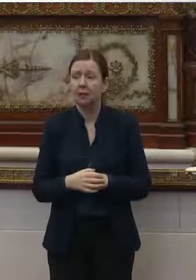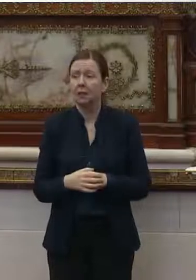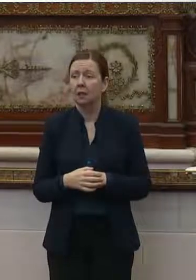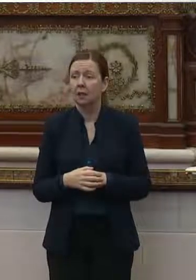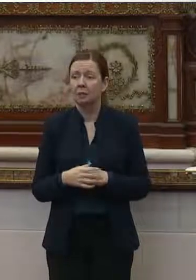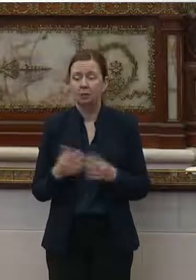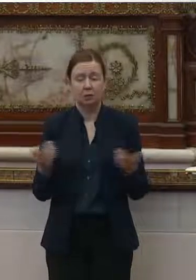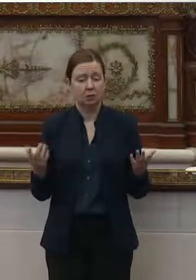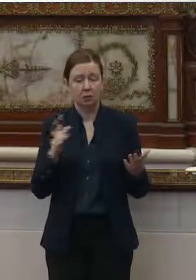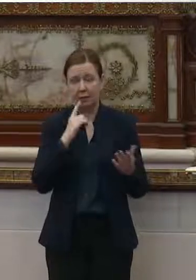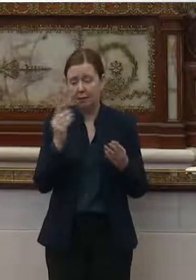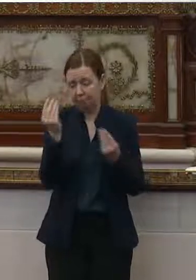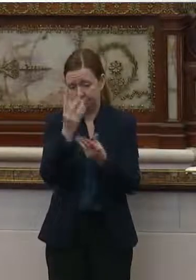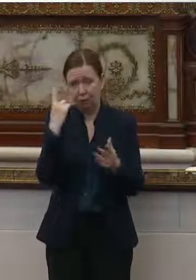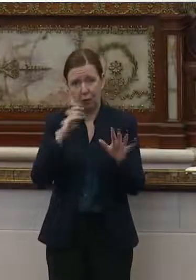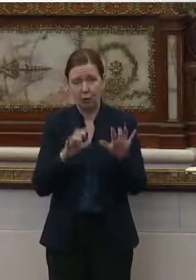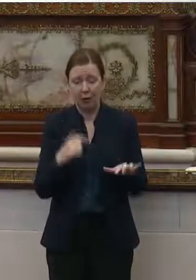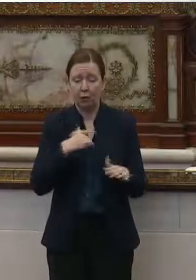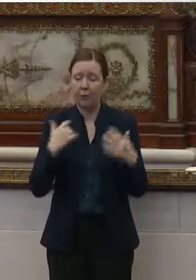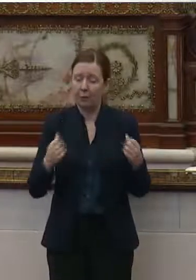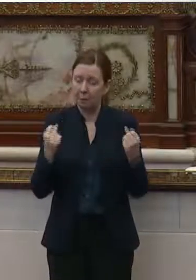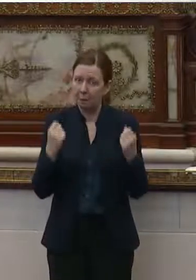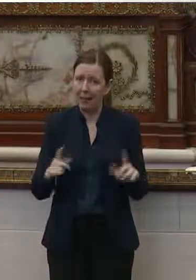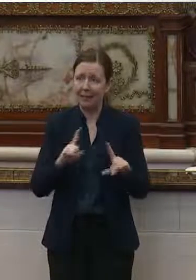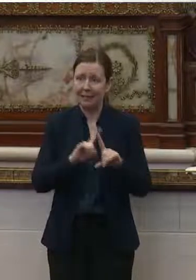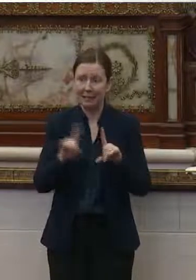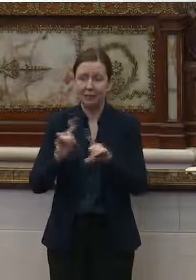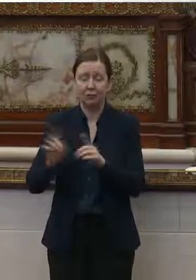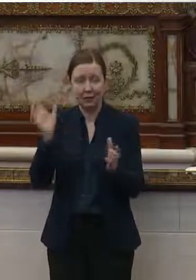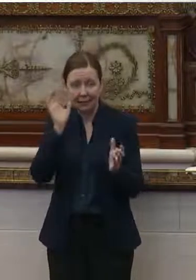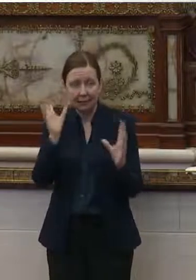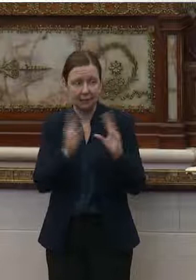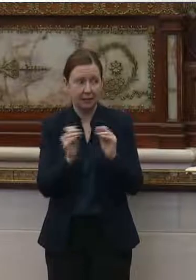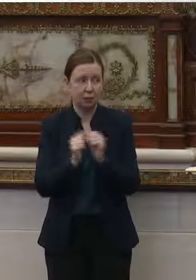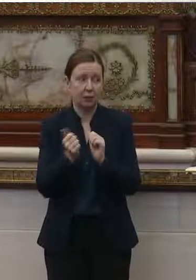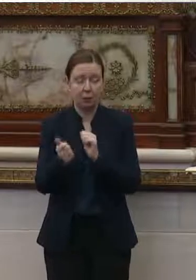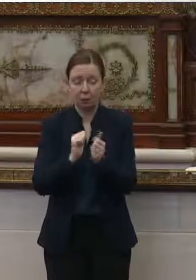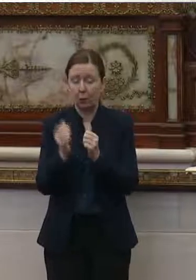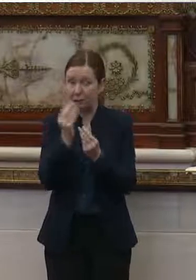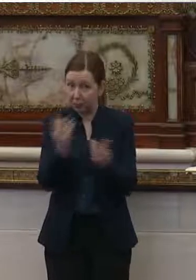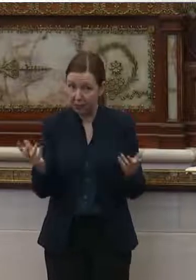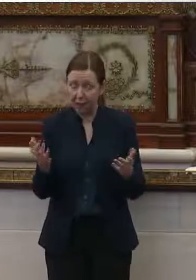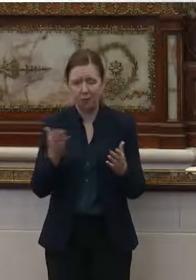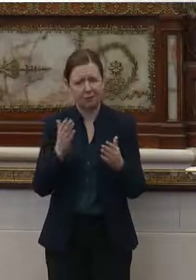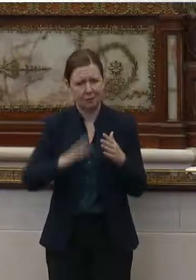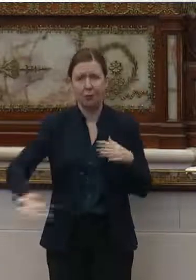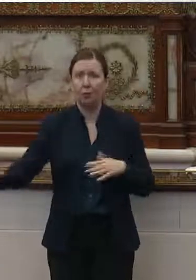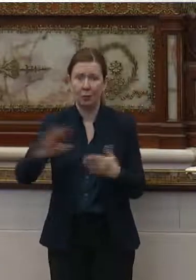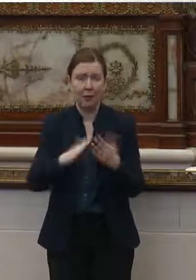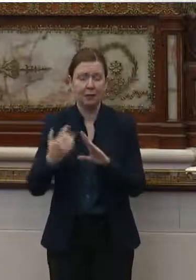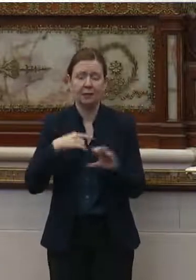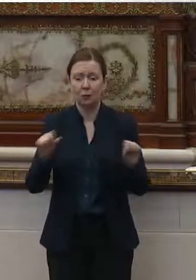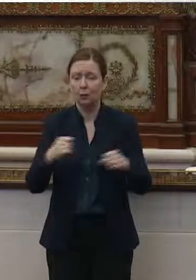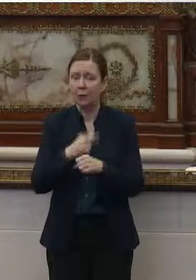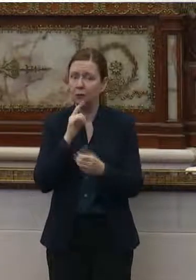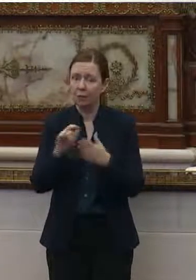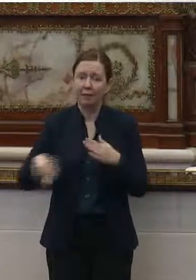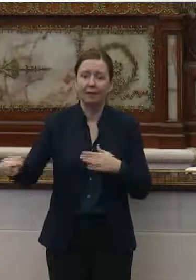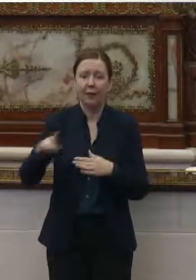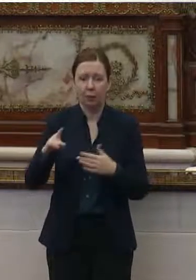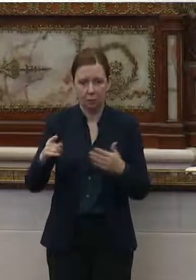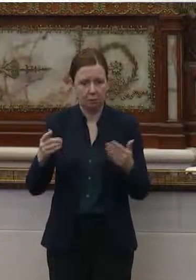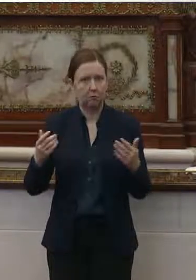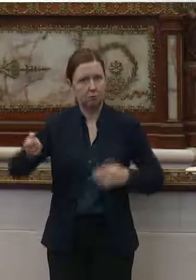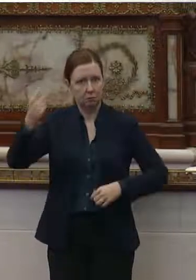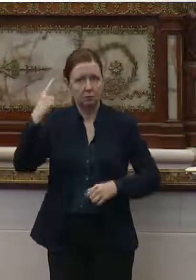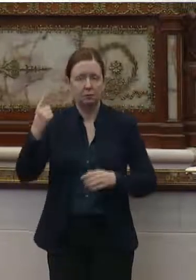put it out there for the record. We had a number of different listening sessions with sports providers throughout the city so that we can make sure that they were up to breast